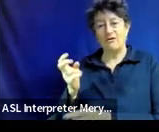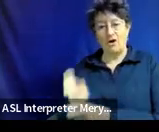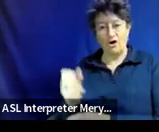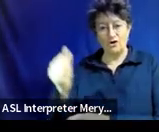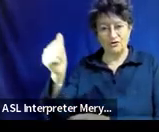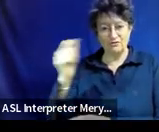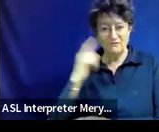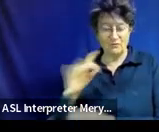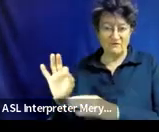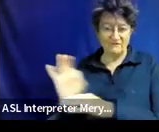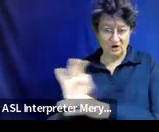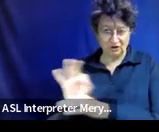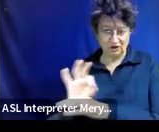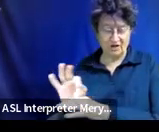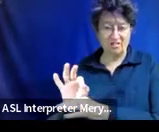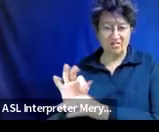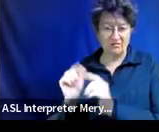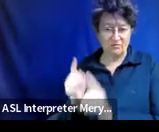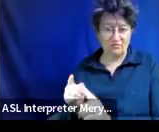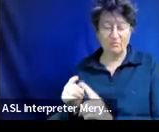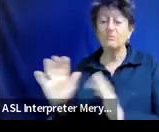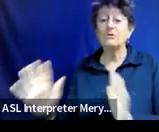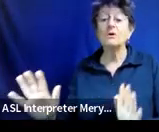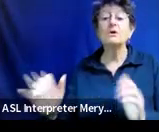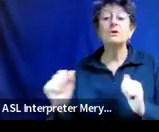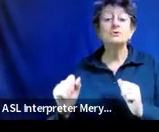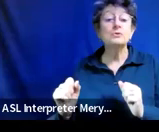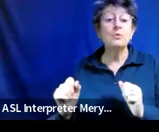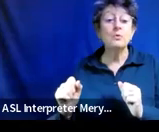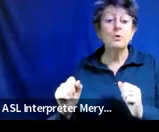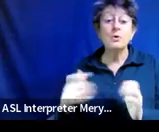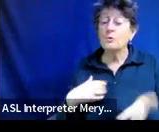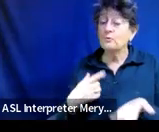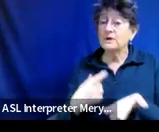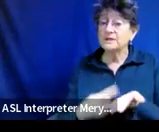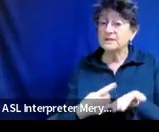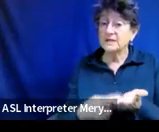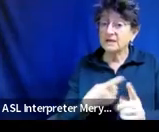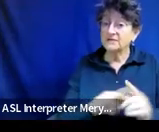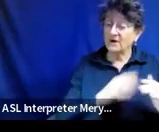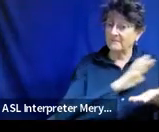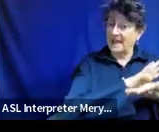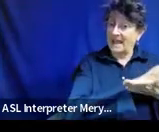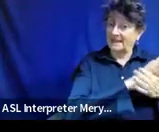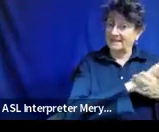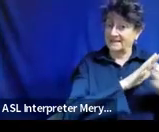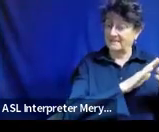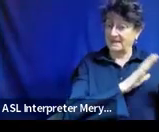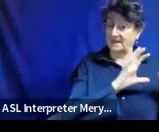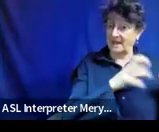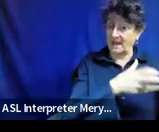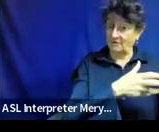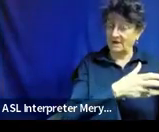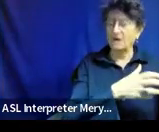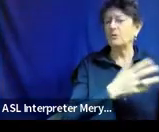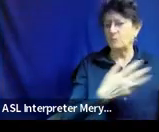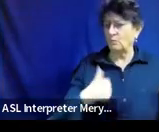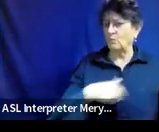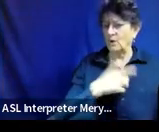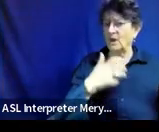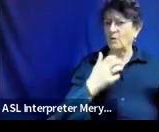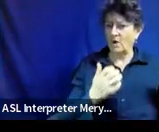So if we talk about this from the academic level, right? We want all kids to